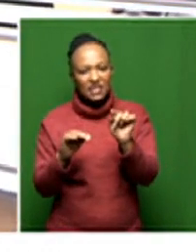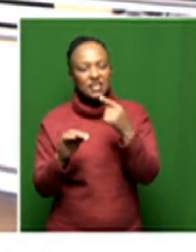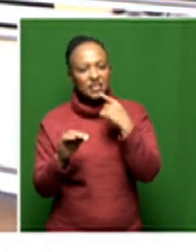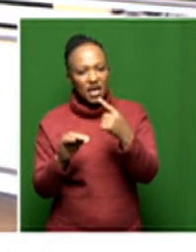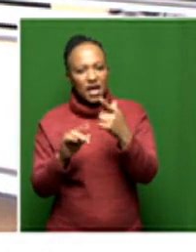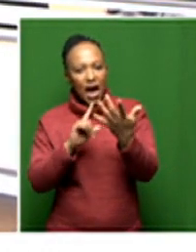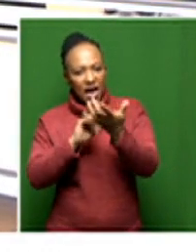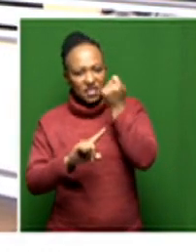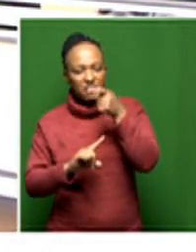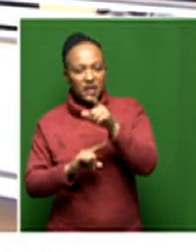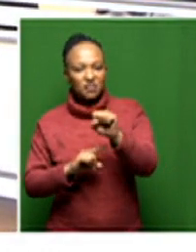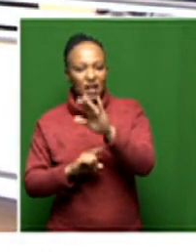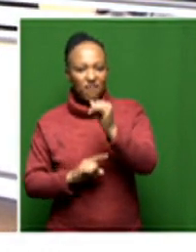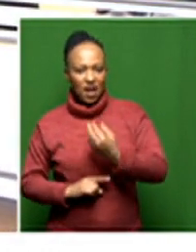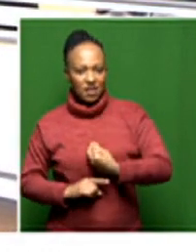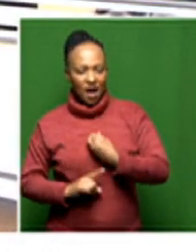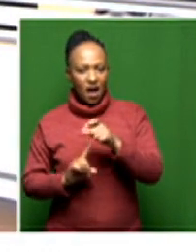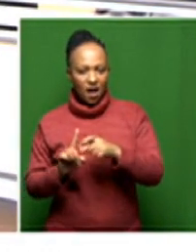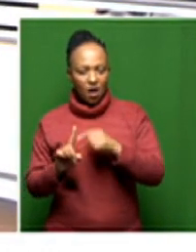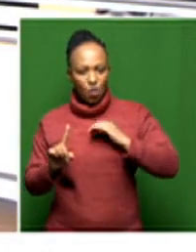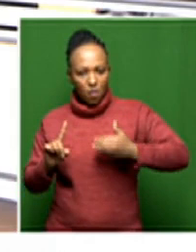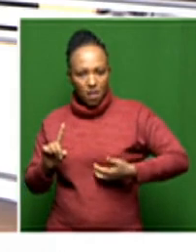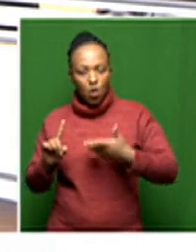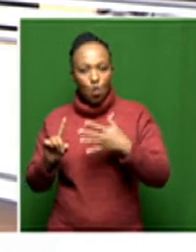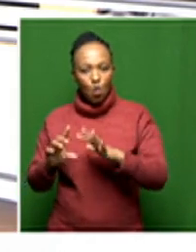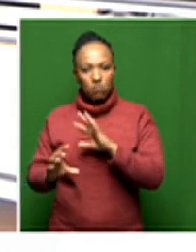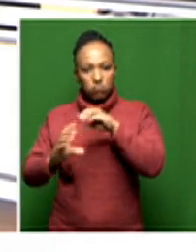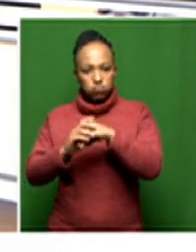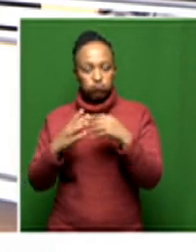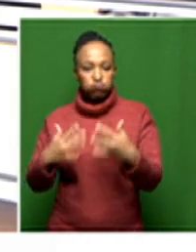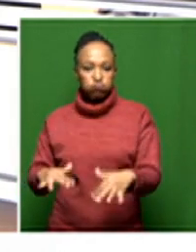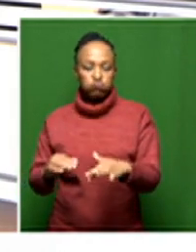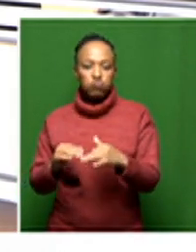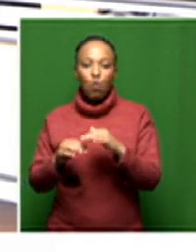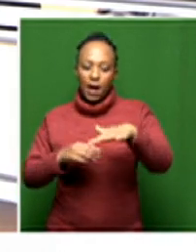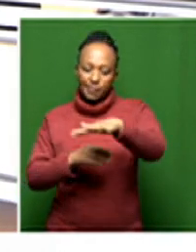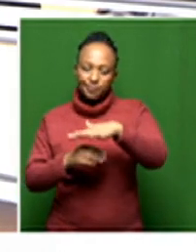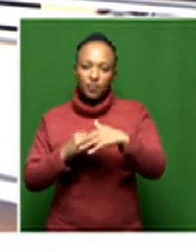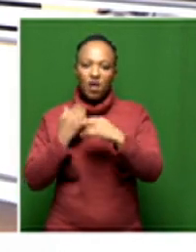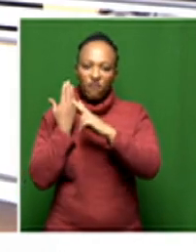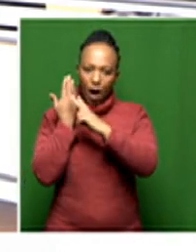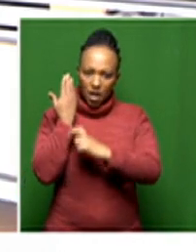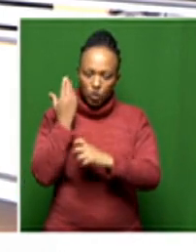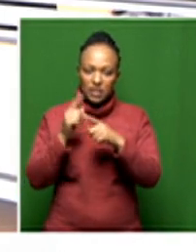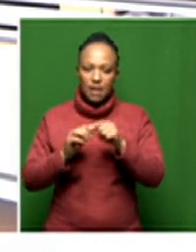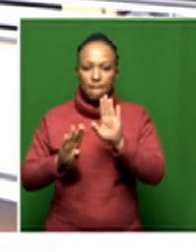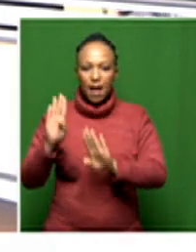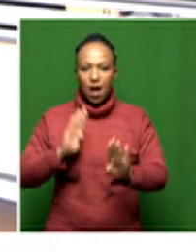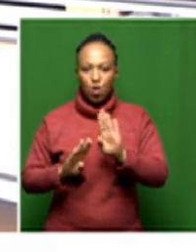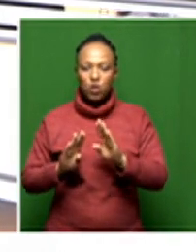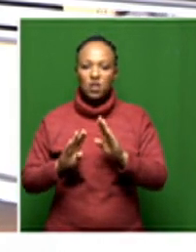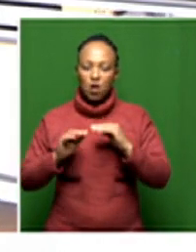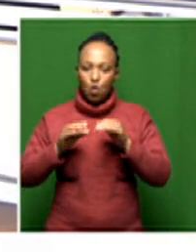achievements as a young south african woman a trailblazer of note in the field of archaeology and biological